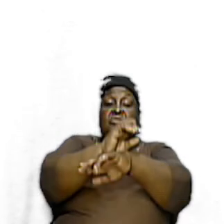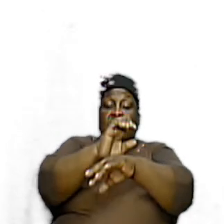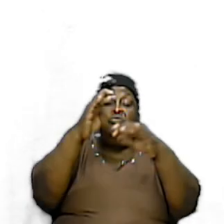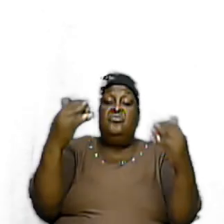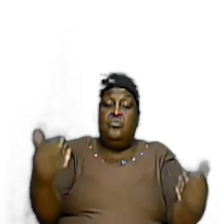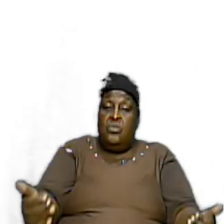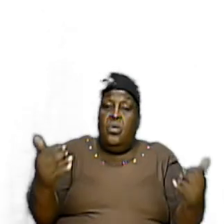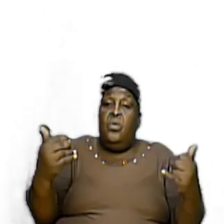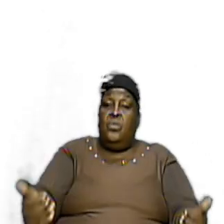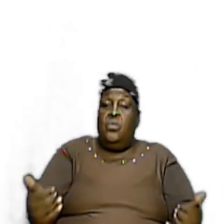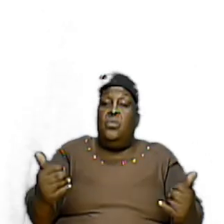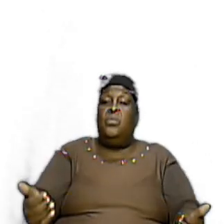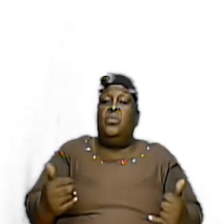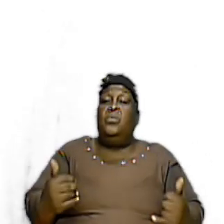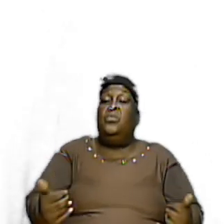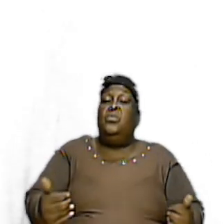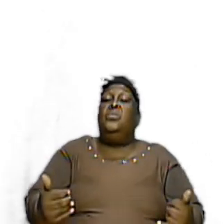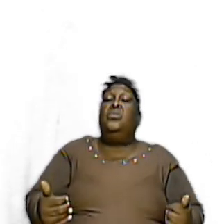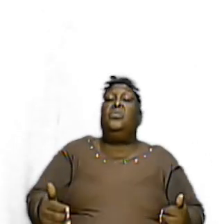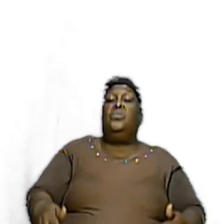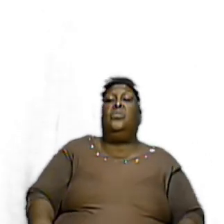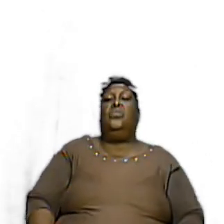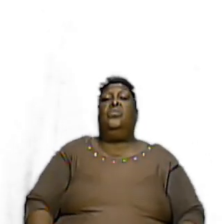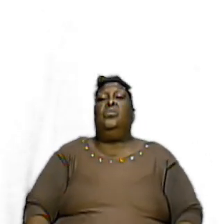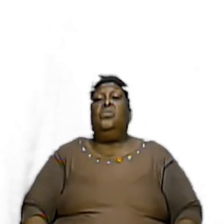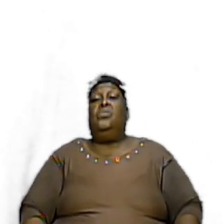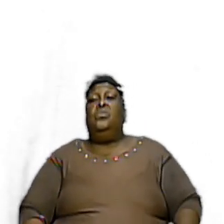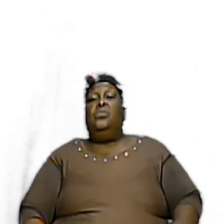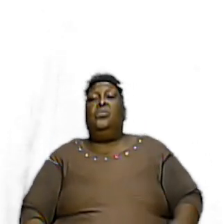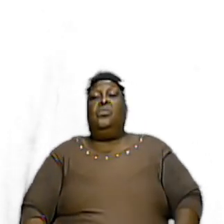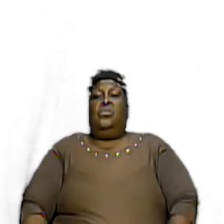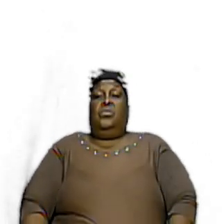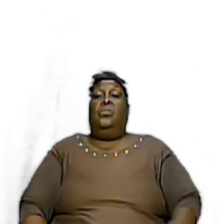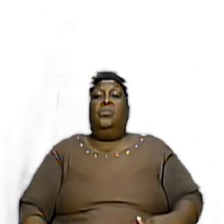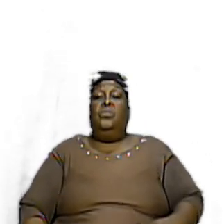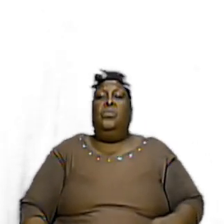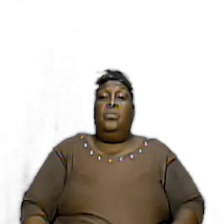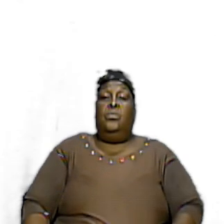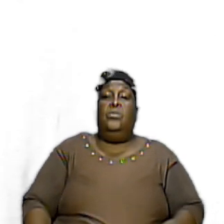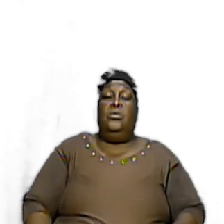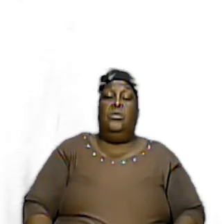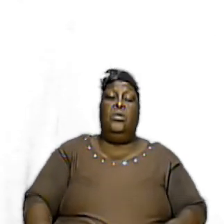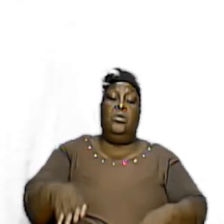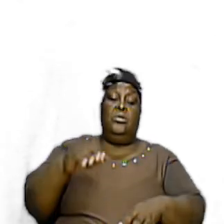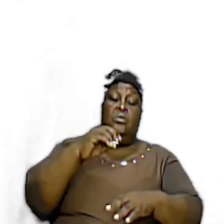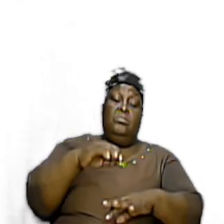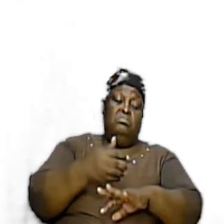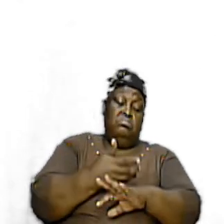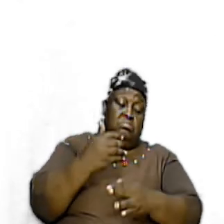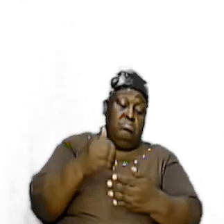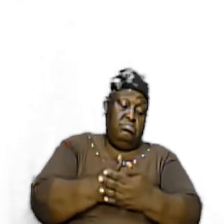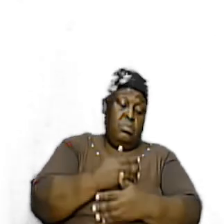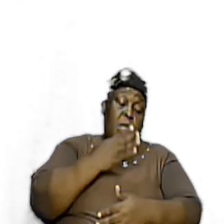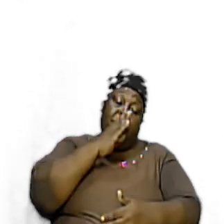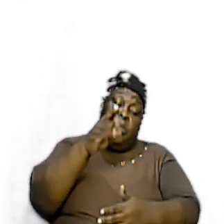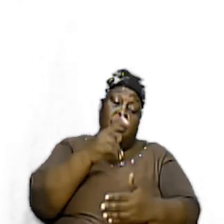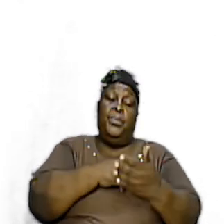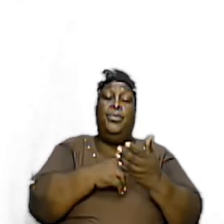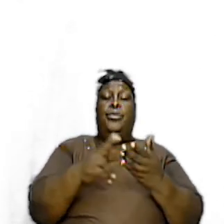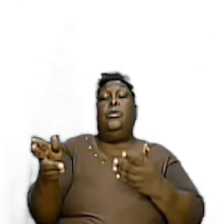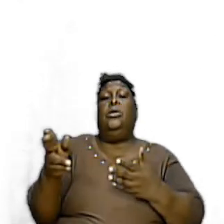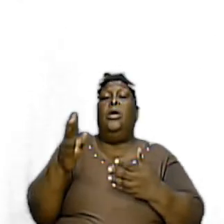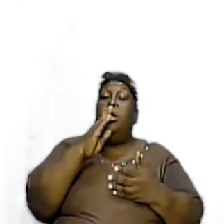call To us Who are In the church In the New Testament Be holy